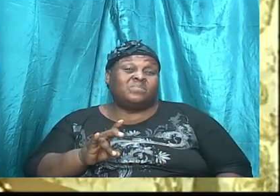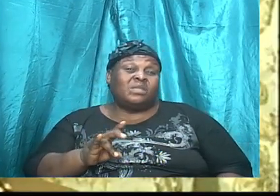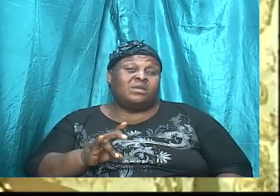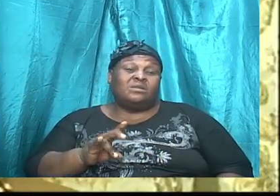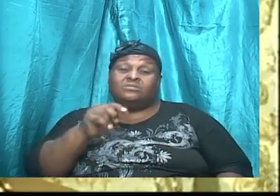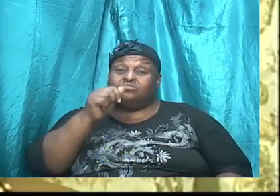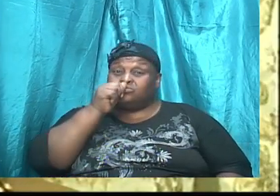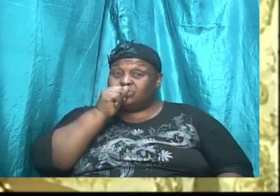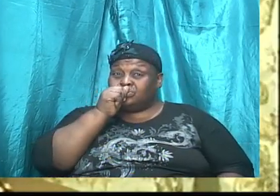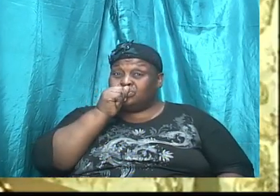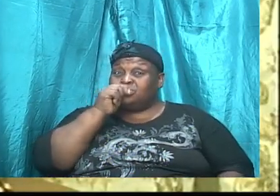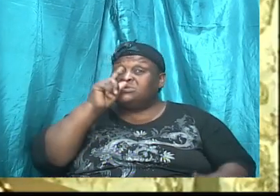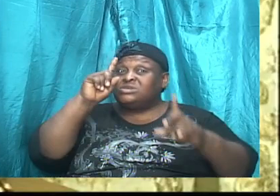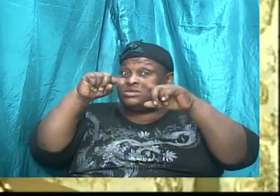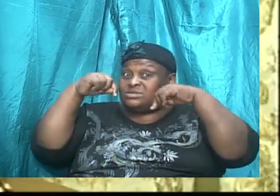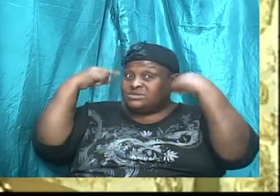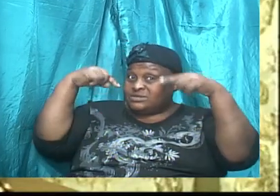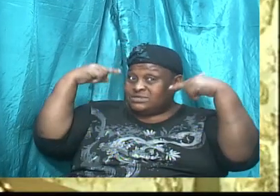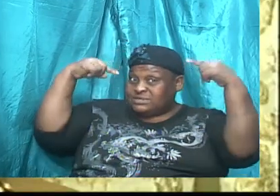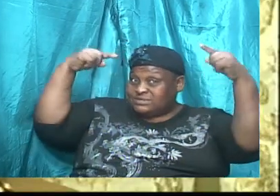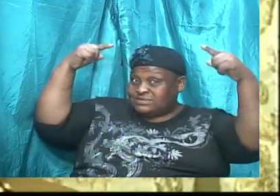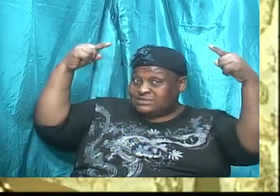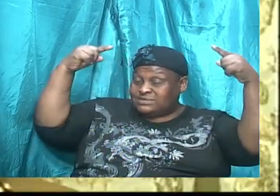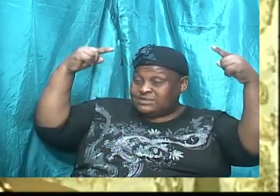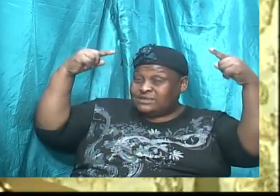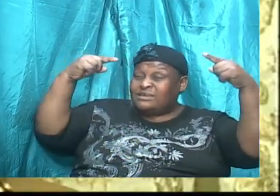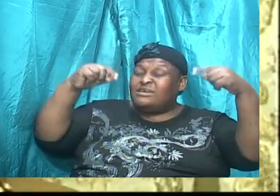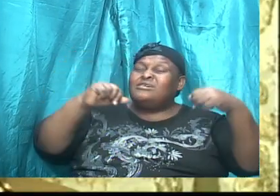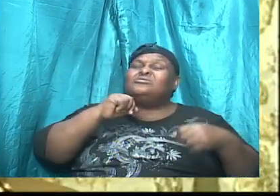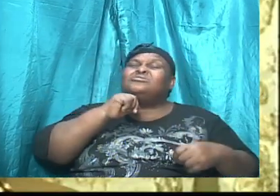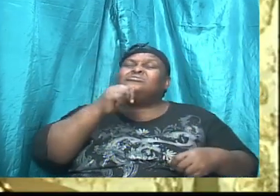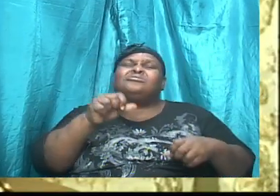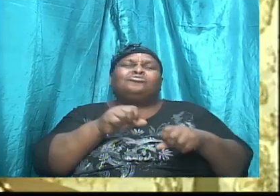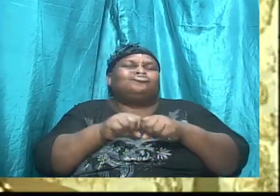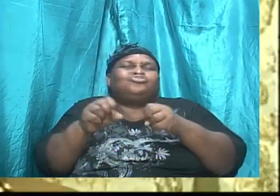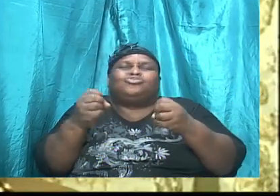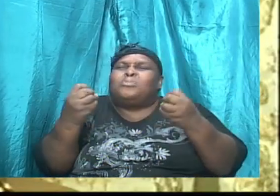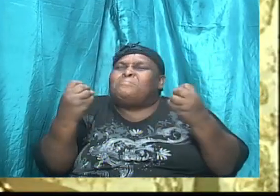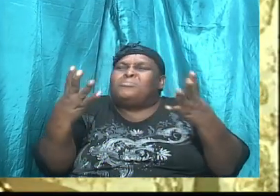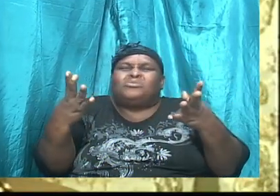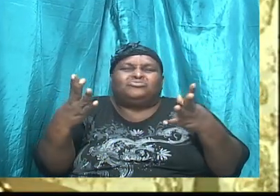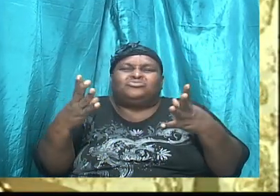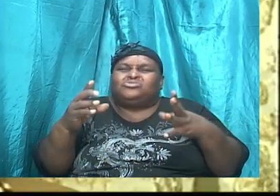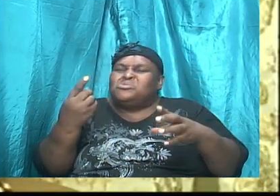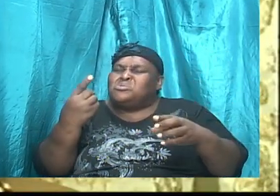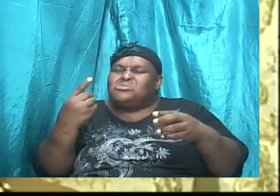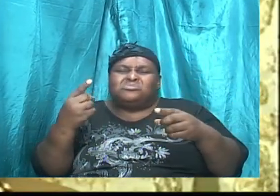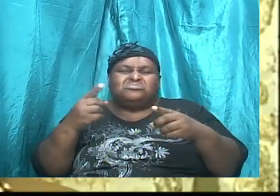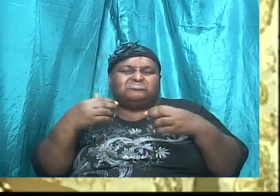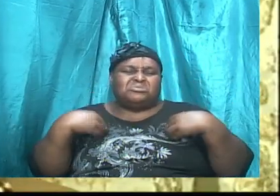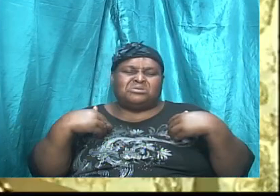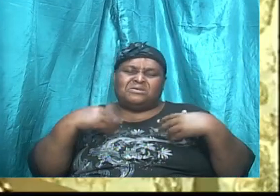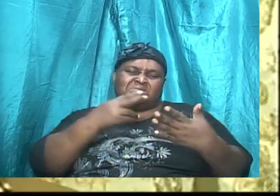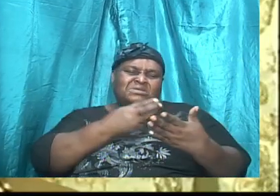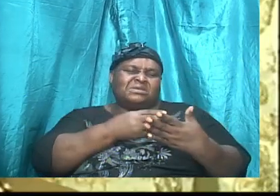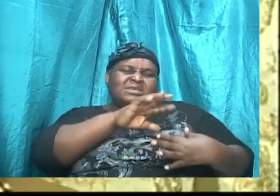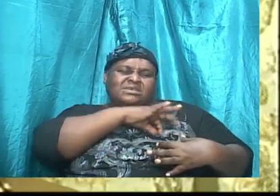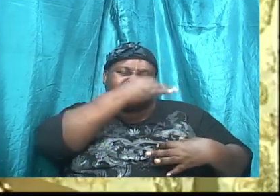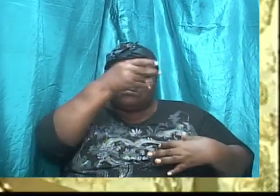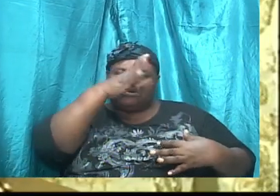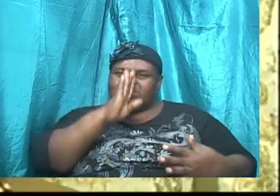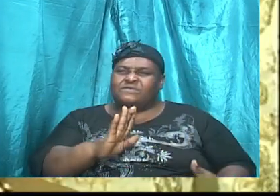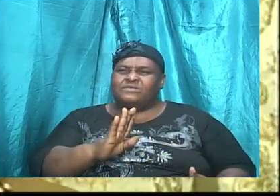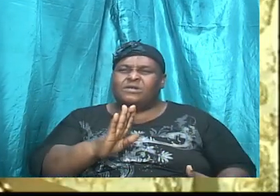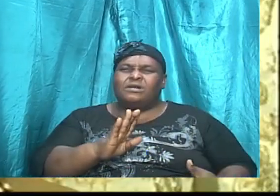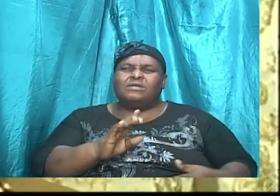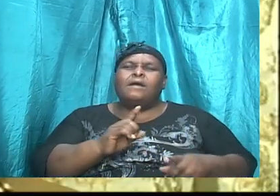success, as one person put it, is not so much only to have the Spirit, but is to